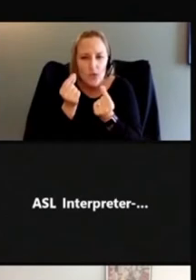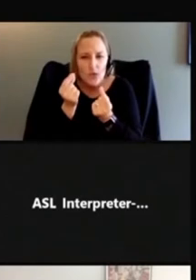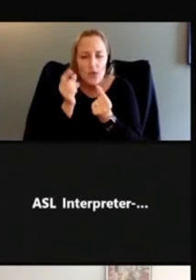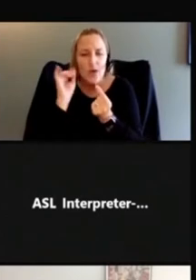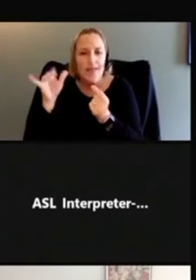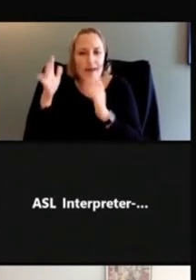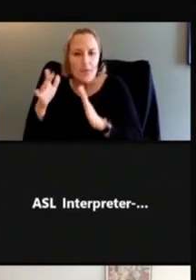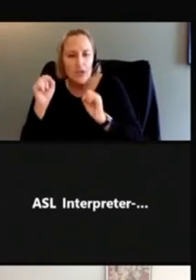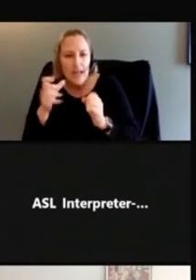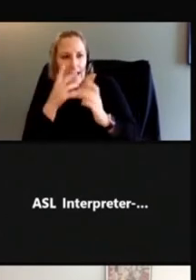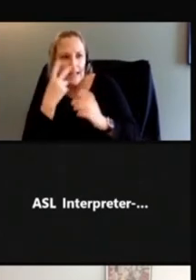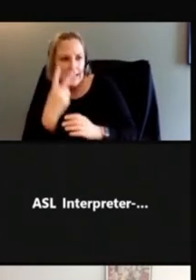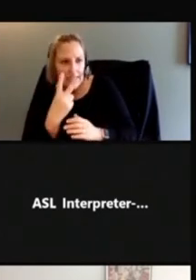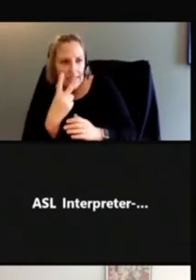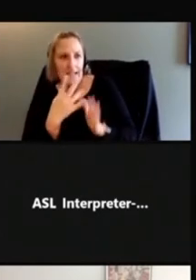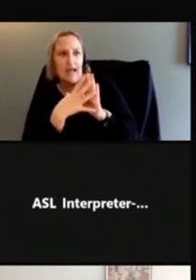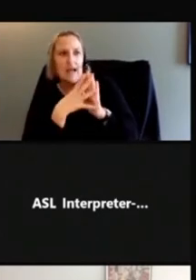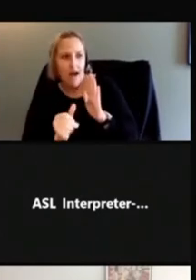and it's clear.